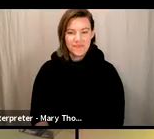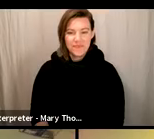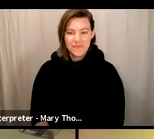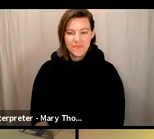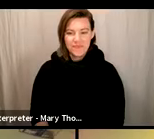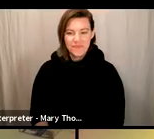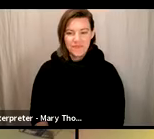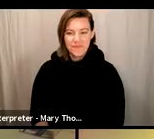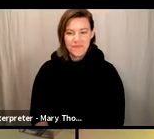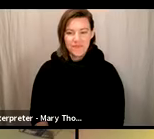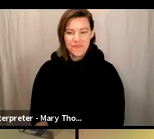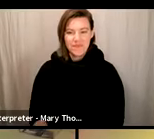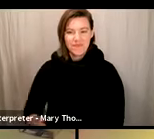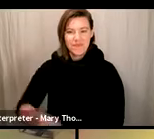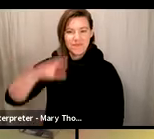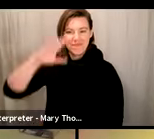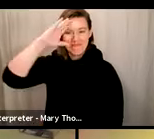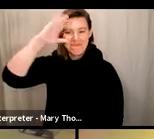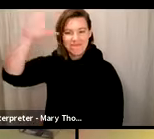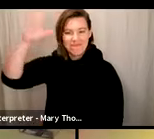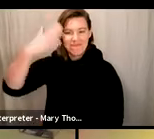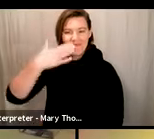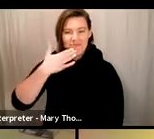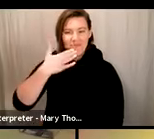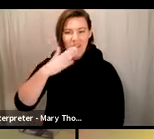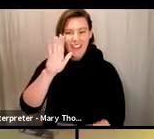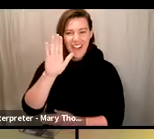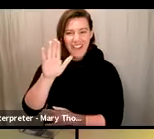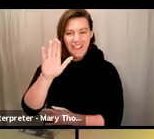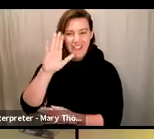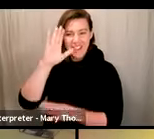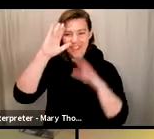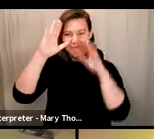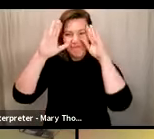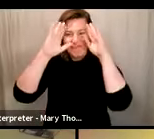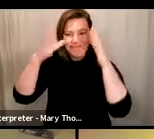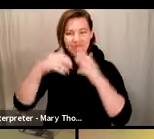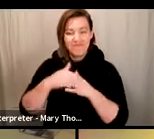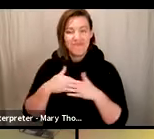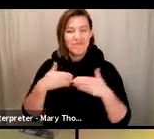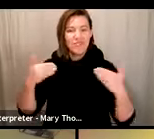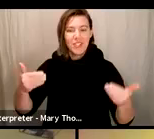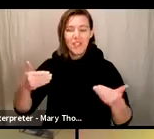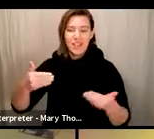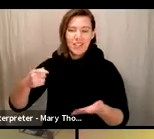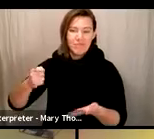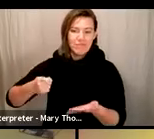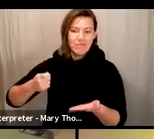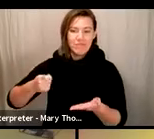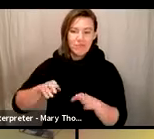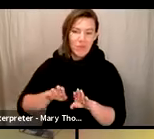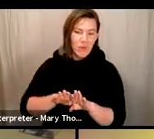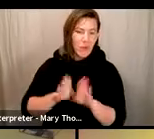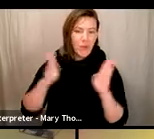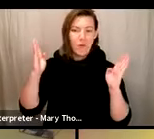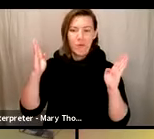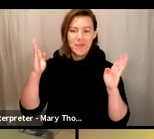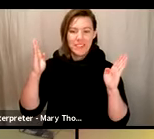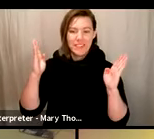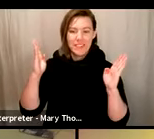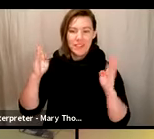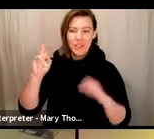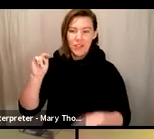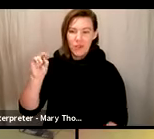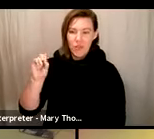Good afternoon, everyone. I'm going to go ahead and call to order the November 3, 2020